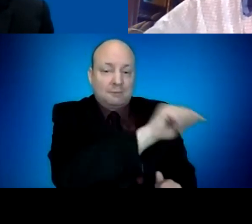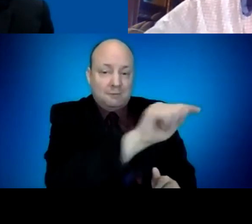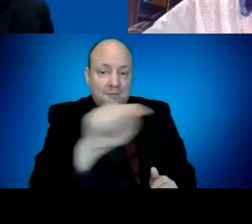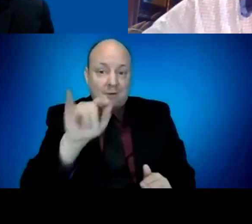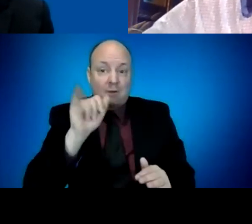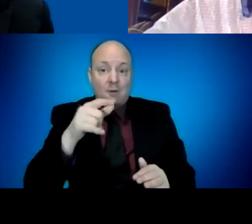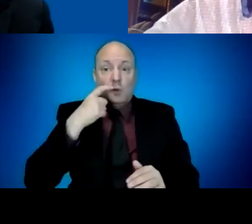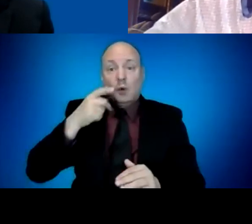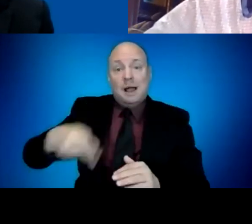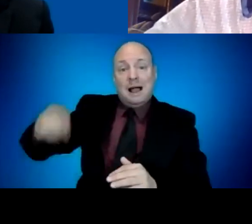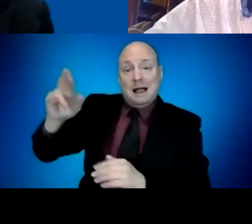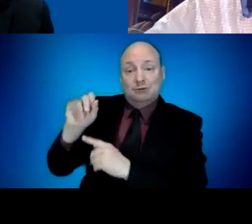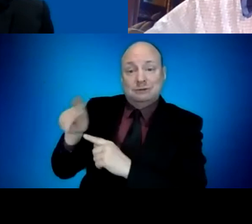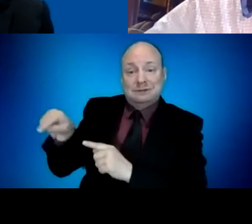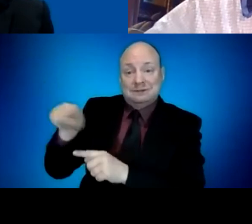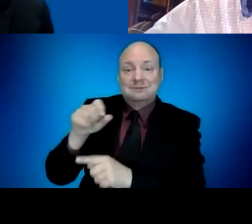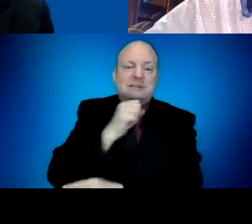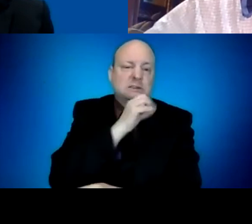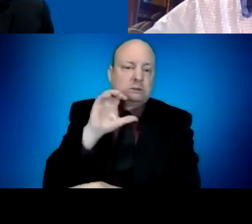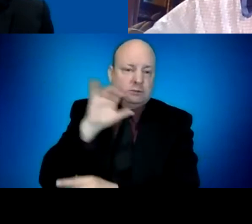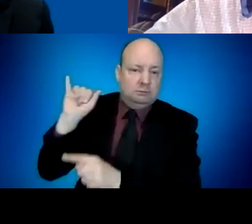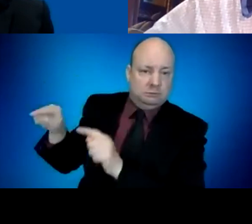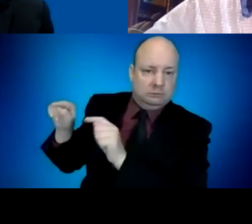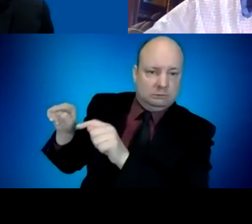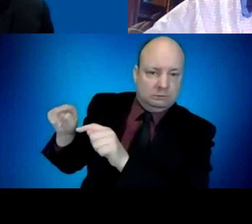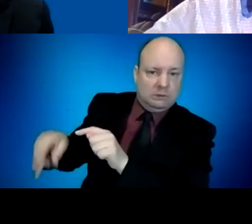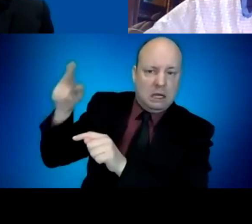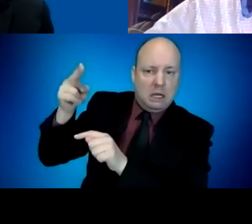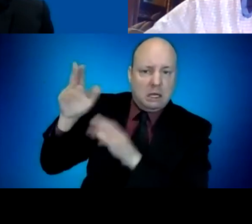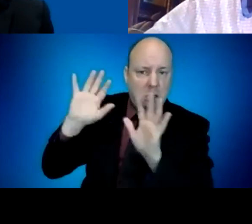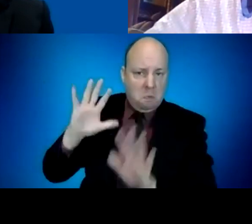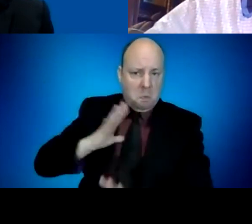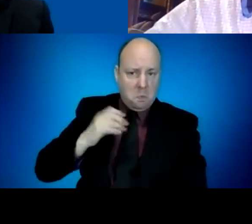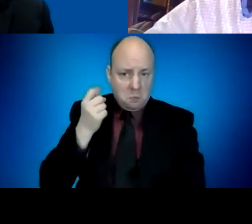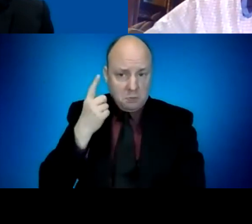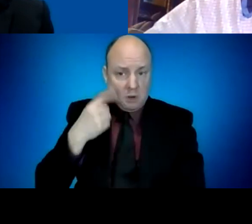the groups are very broad. So are there other ways that the state is measuring